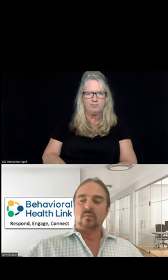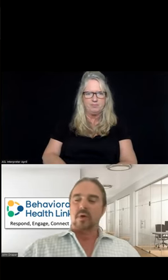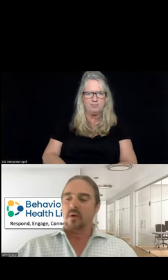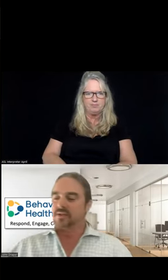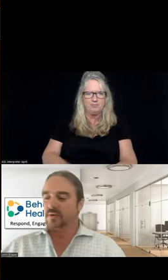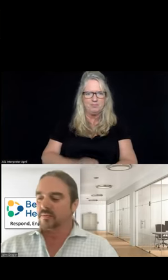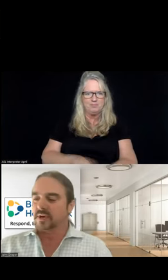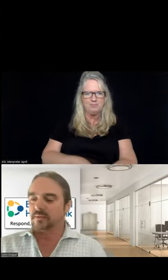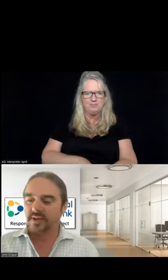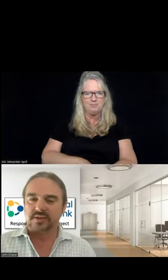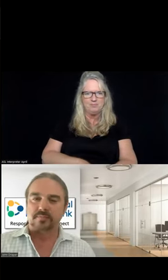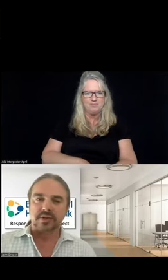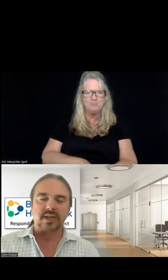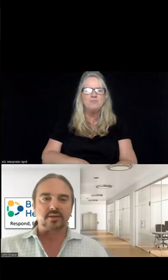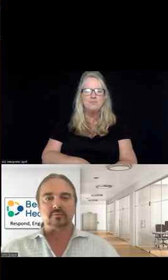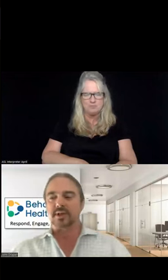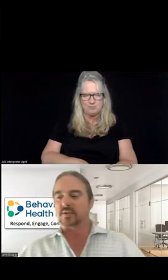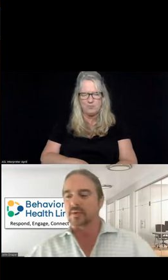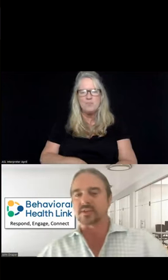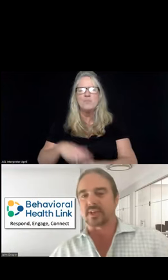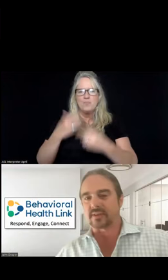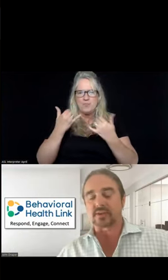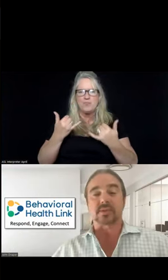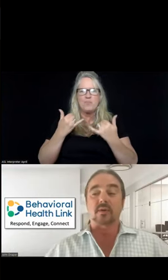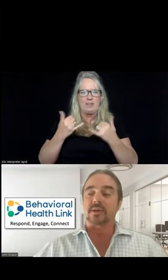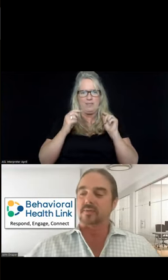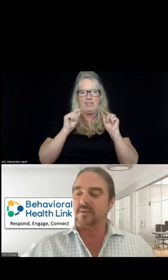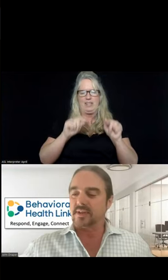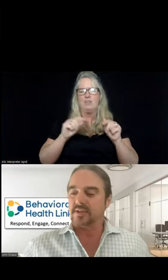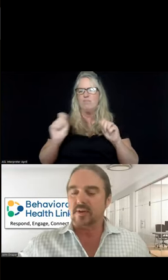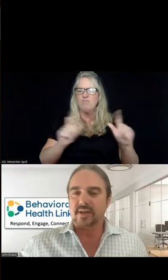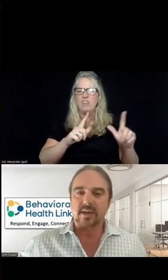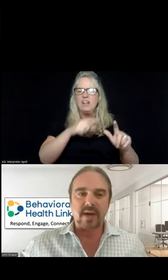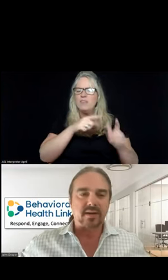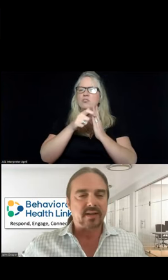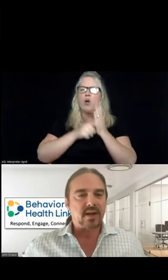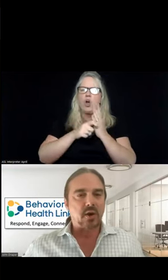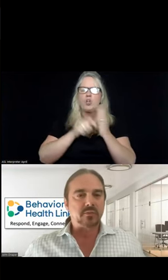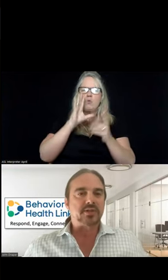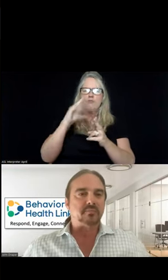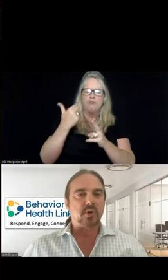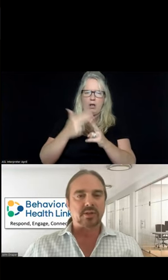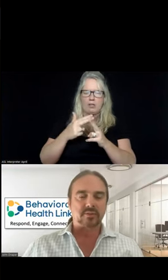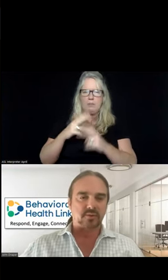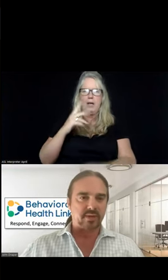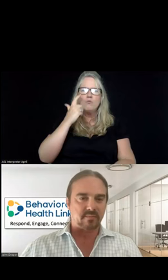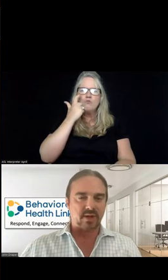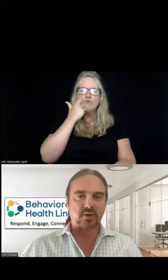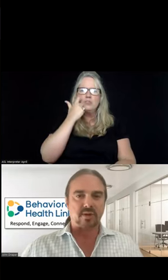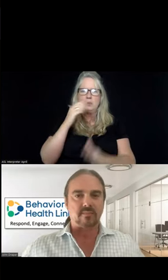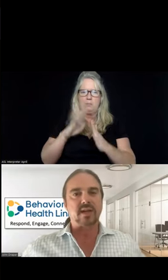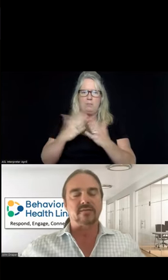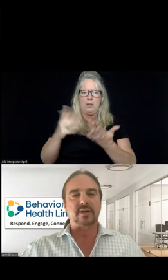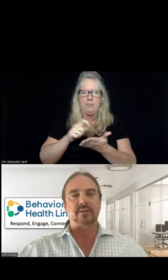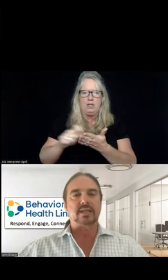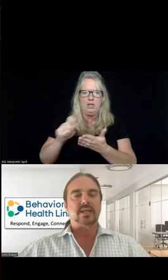I want to also note this particular resource. This was an article that is talking about a recent book that was written by